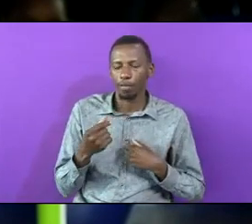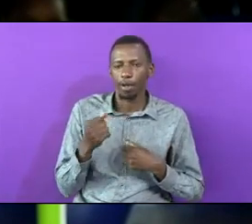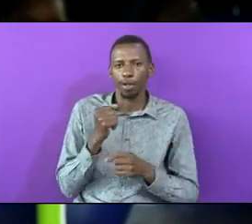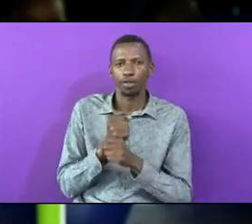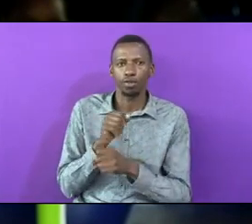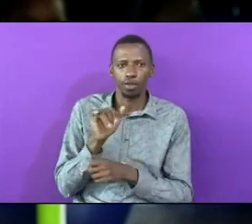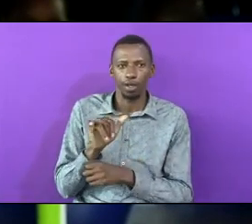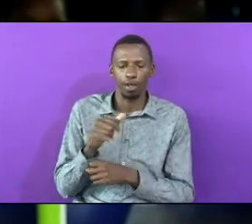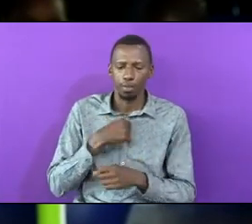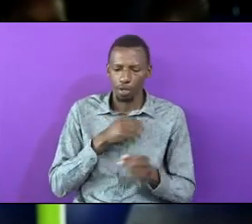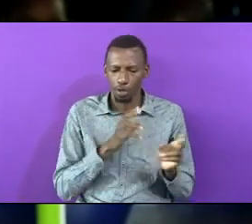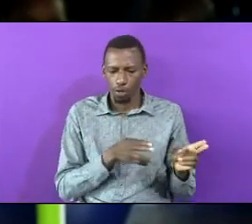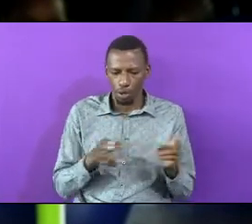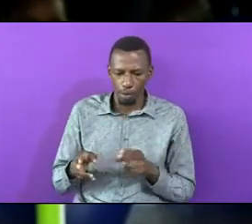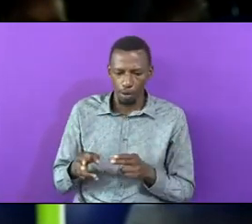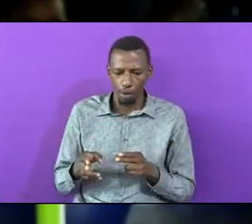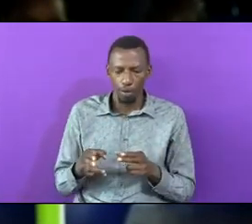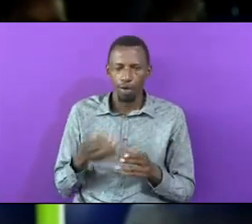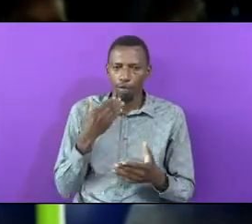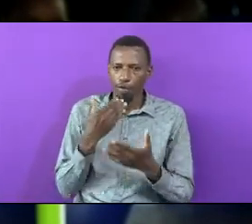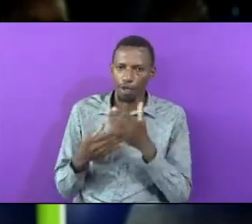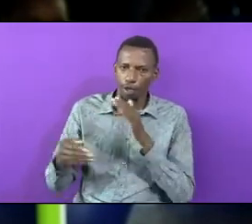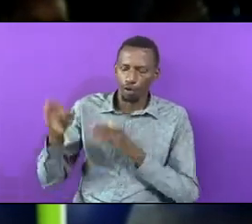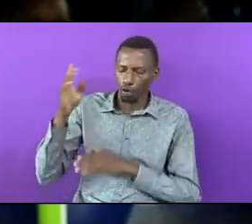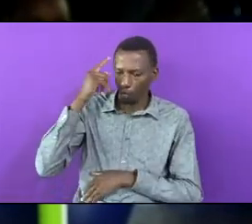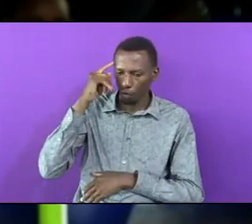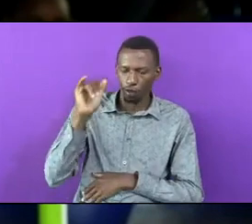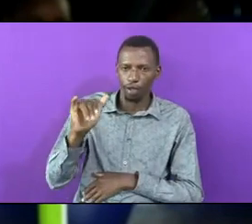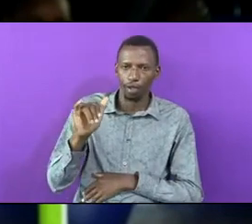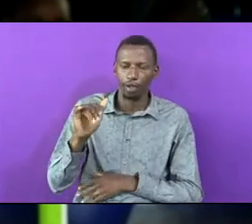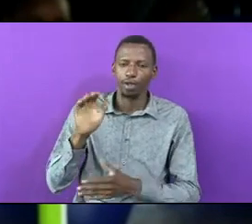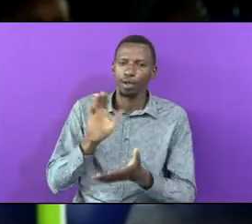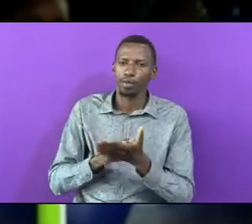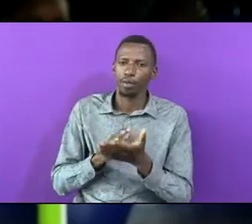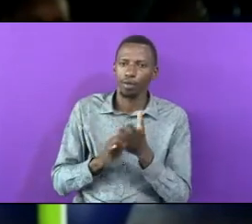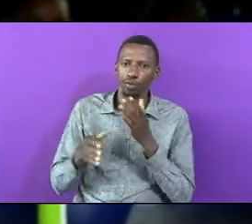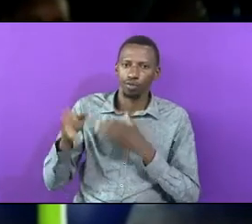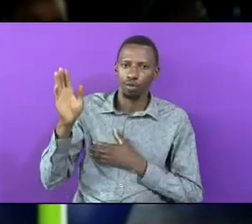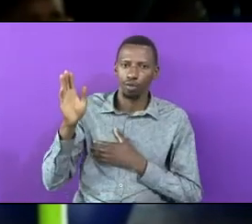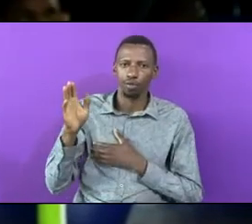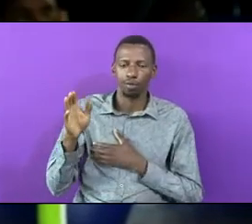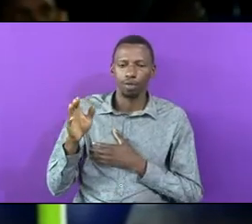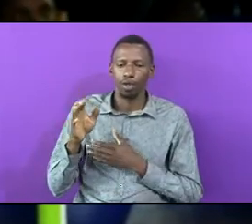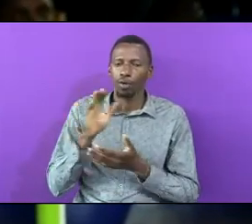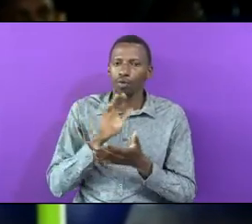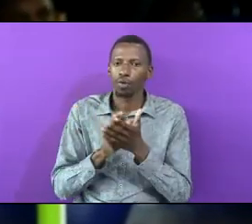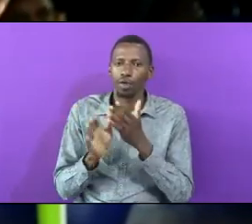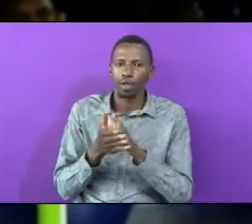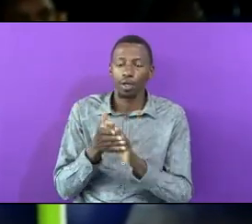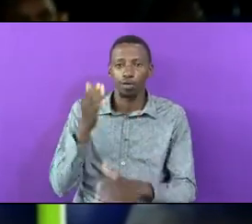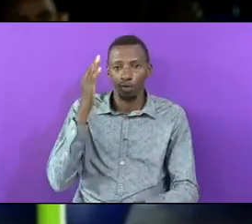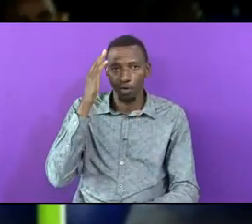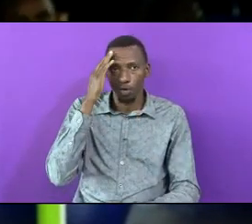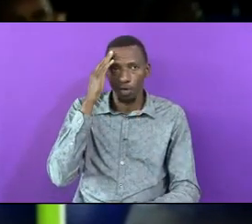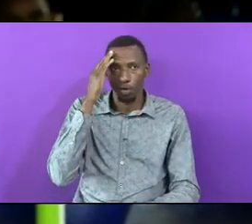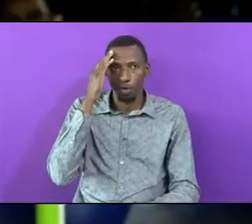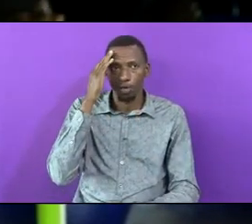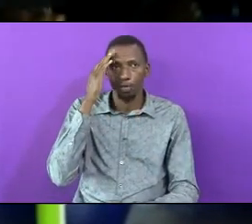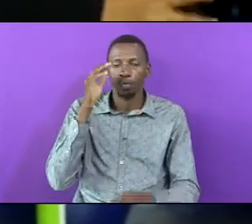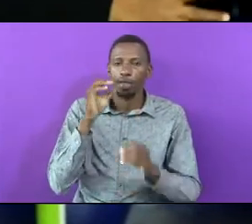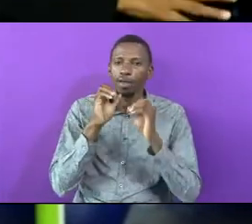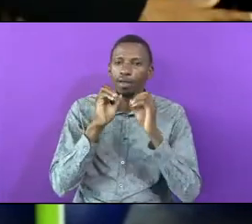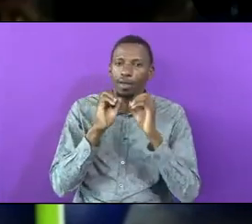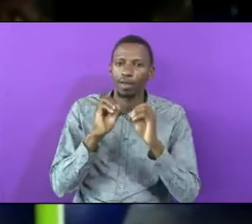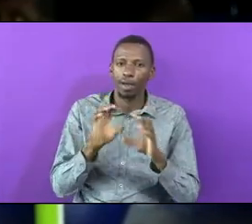Praise The Lord Without Knowing Eldomurwa That Nothing You Multiply